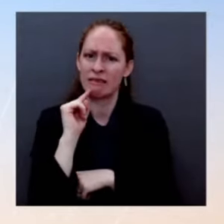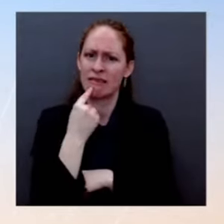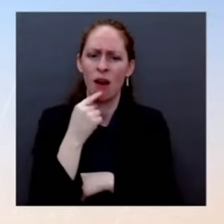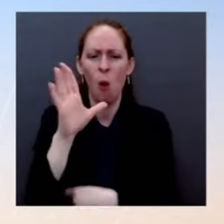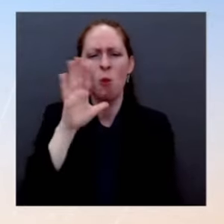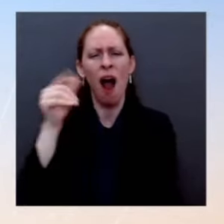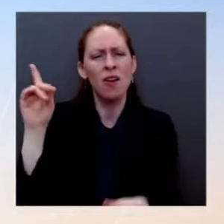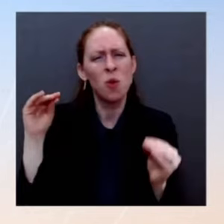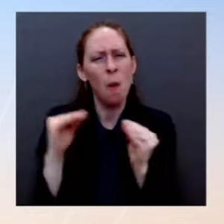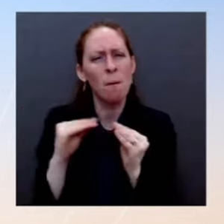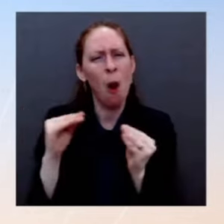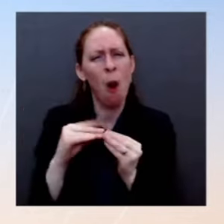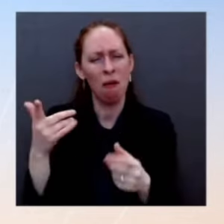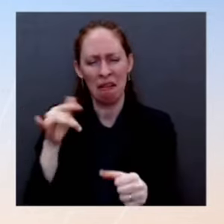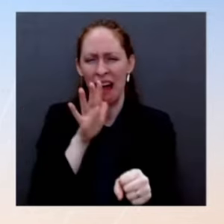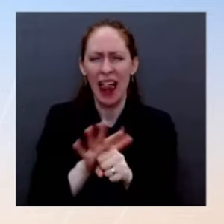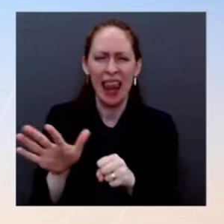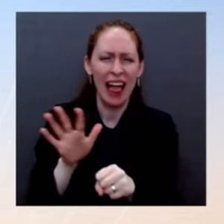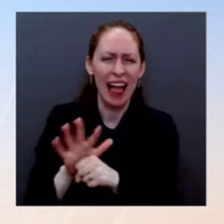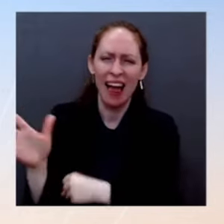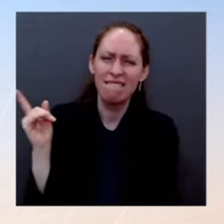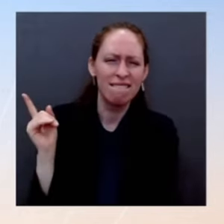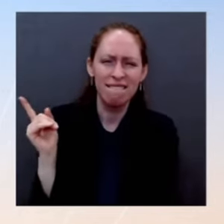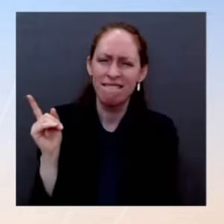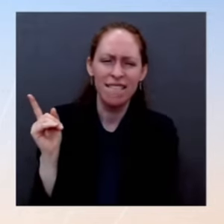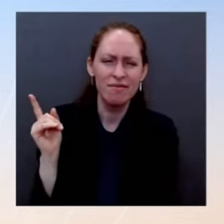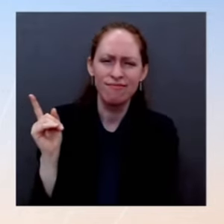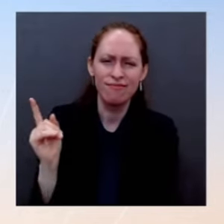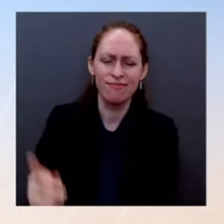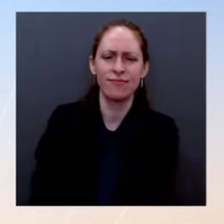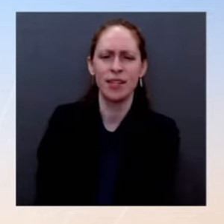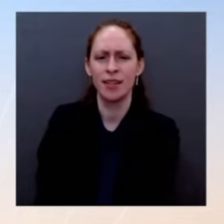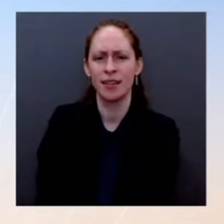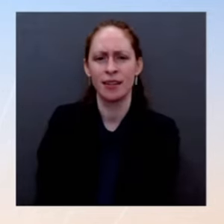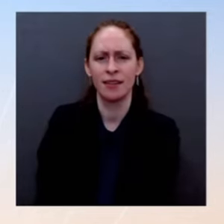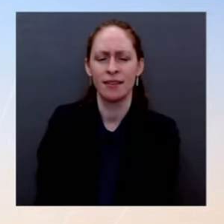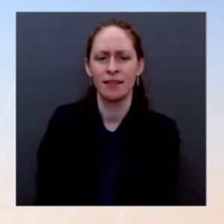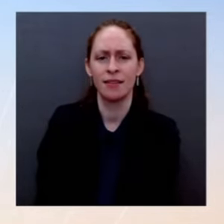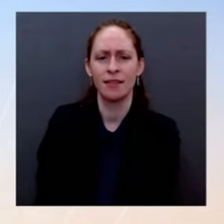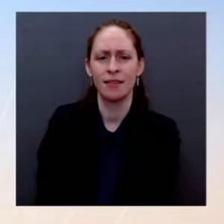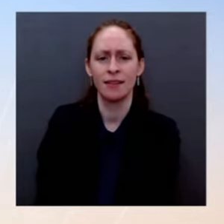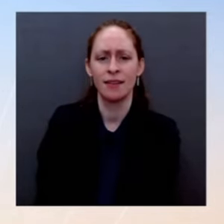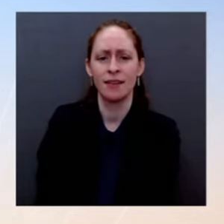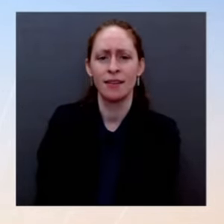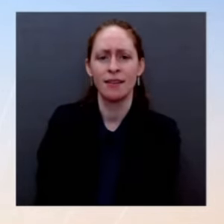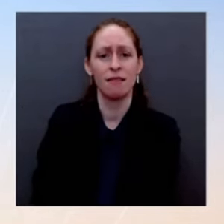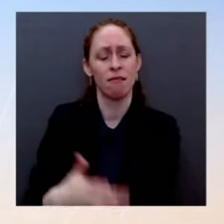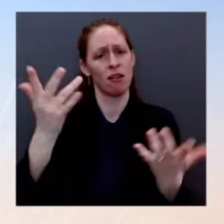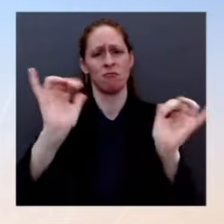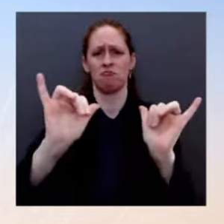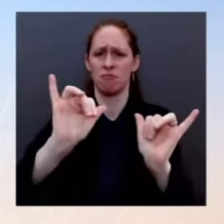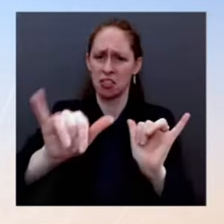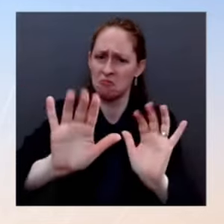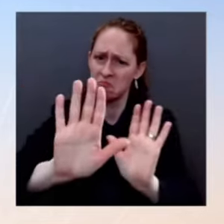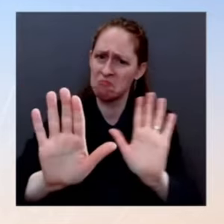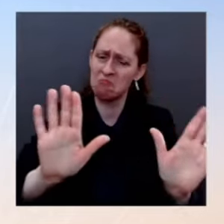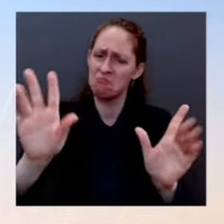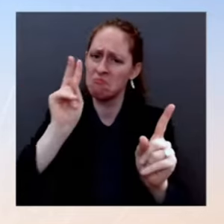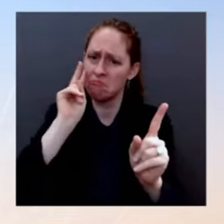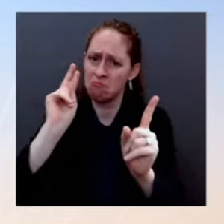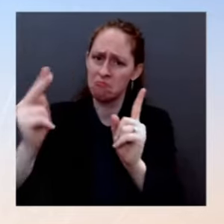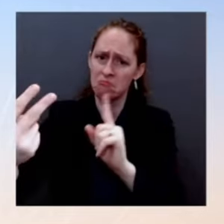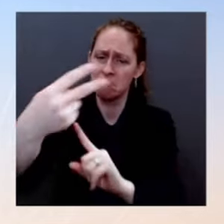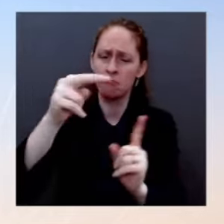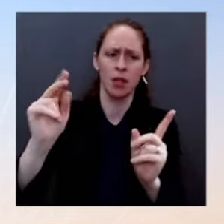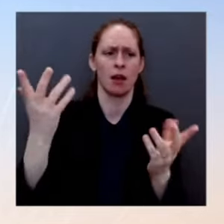decides where they're going to go get a test. And we make a range of options available. You can also purchase tests